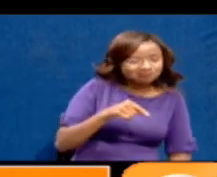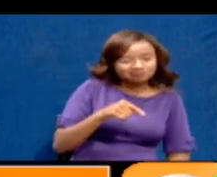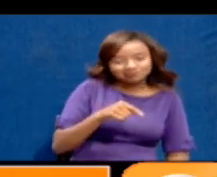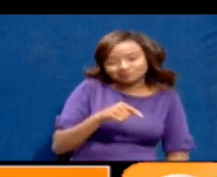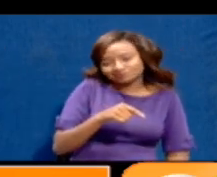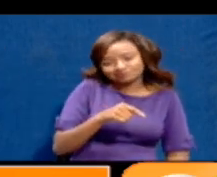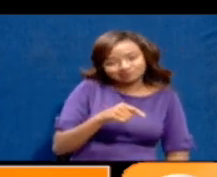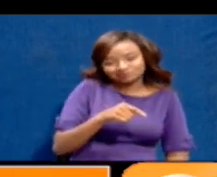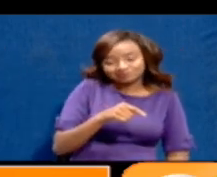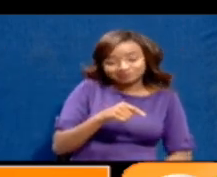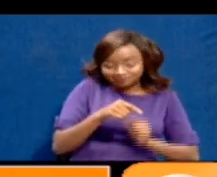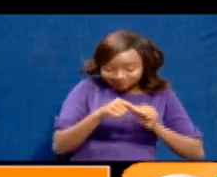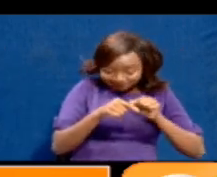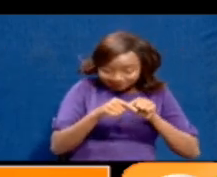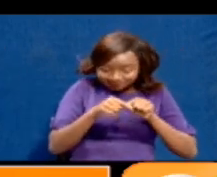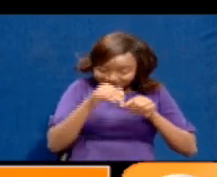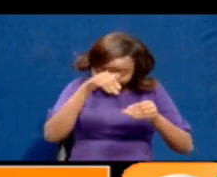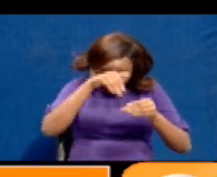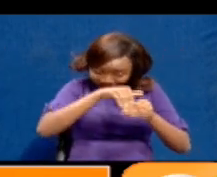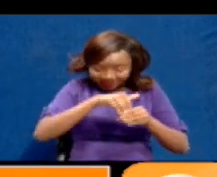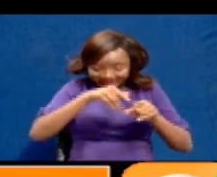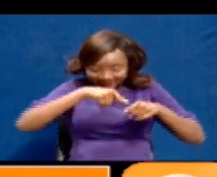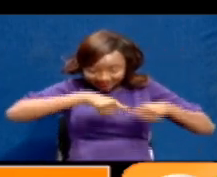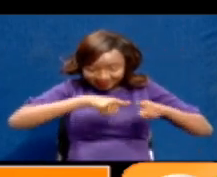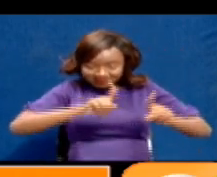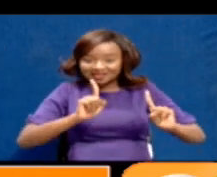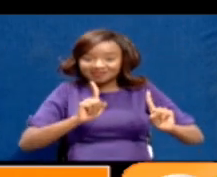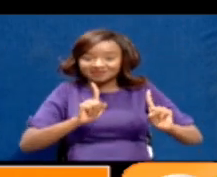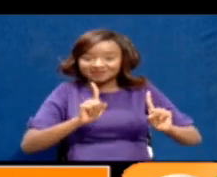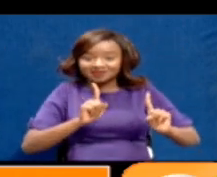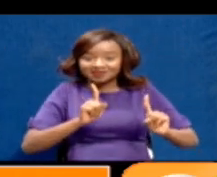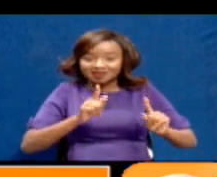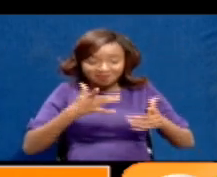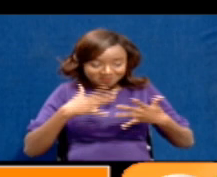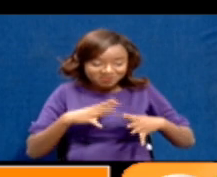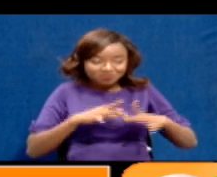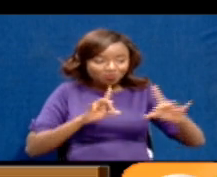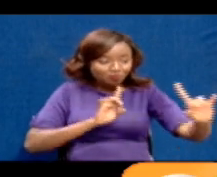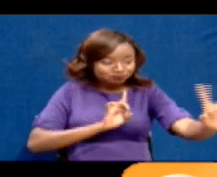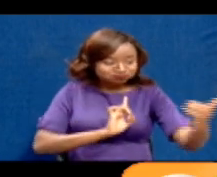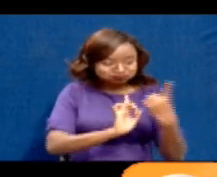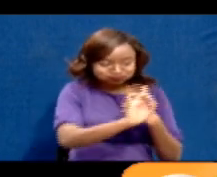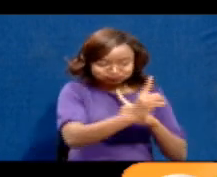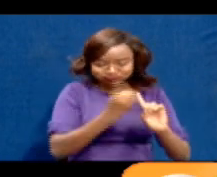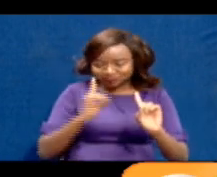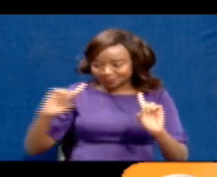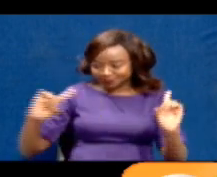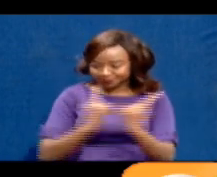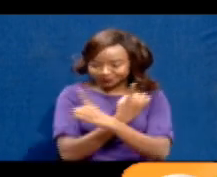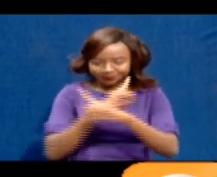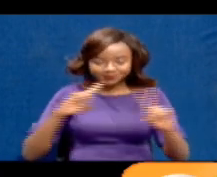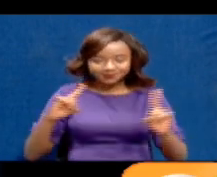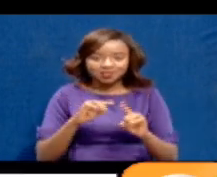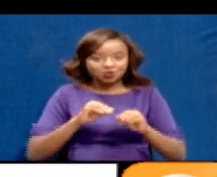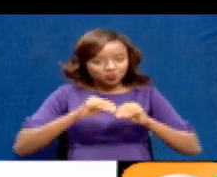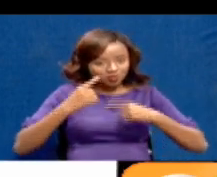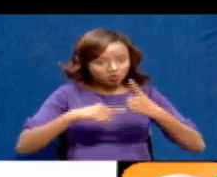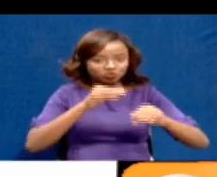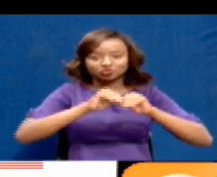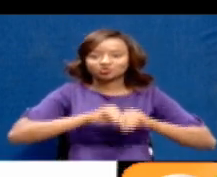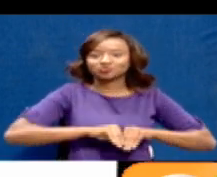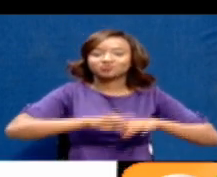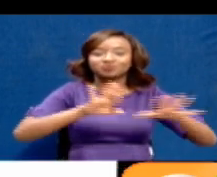can happen within. As long as there's movement within our counties, these infections will continue.